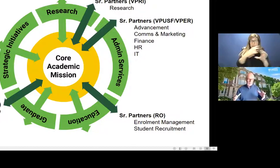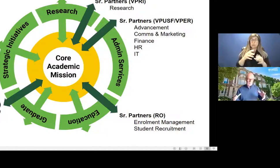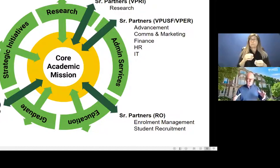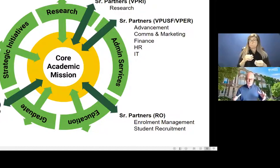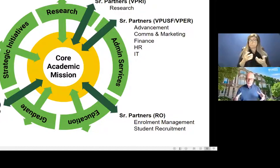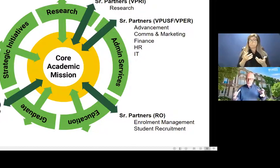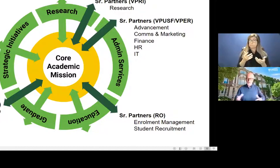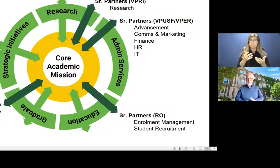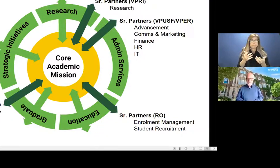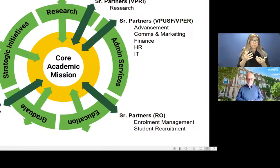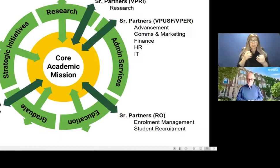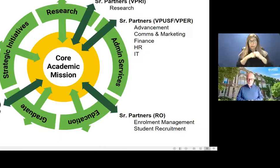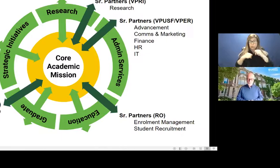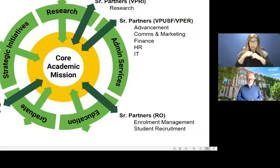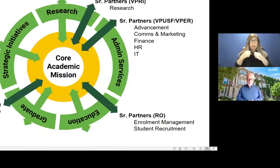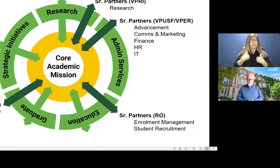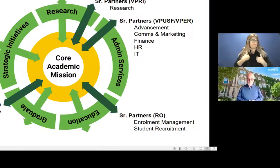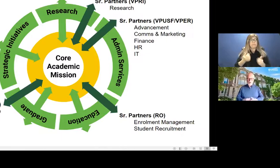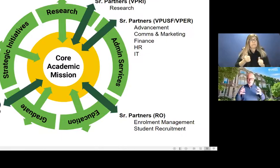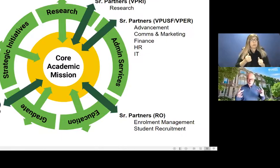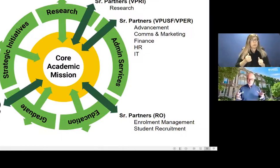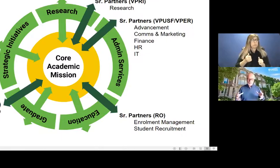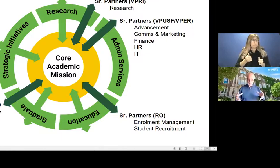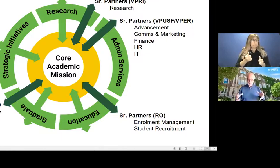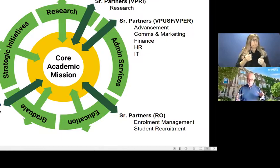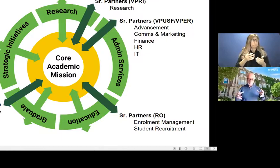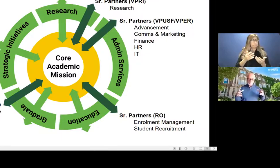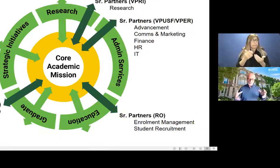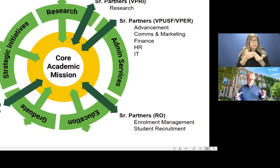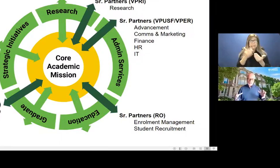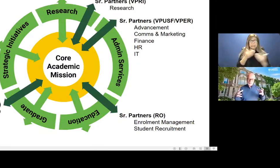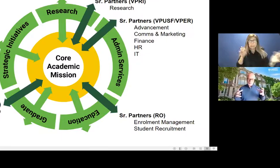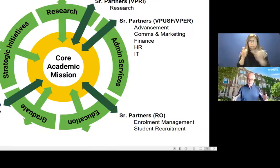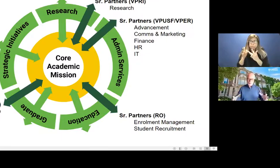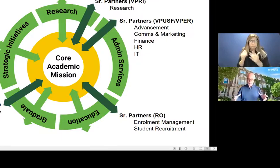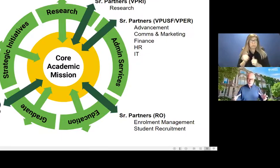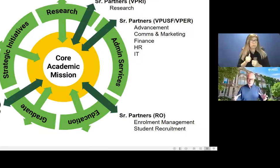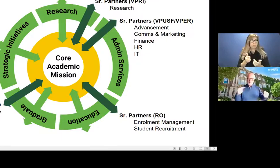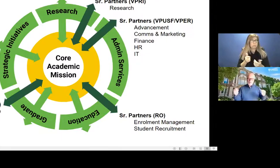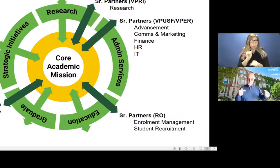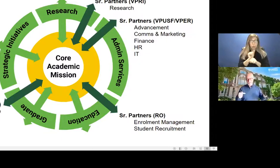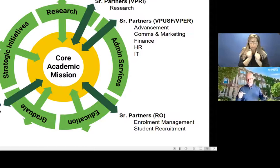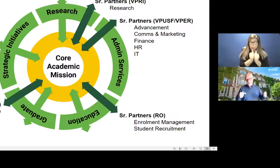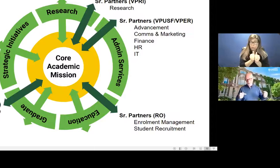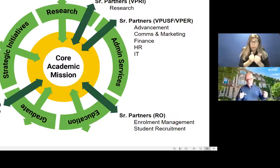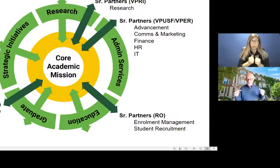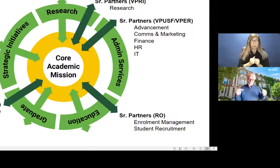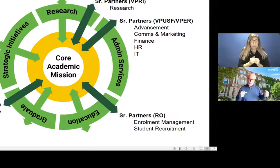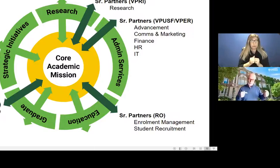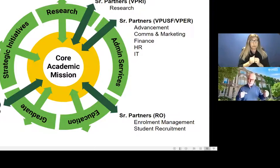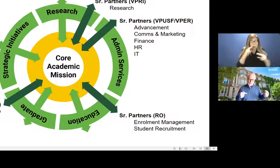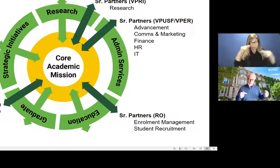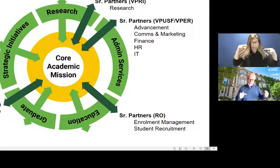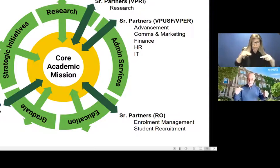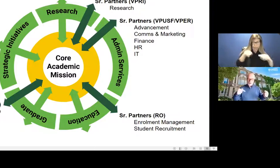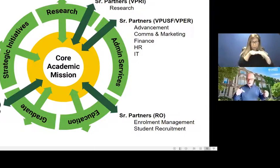structures that enable them to work together to look at enrollment and the impacts of enrollment and enrollment